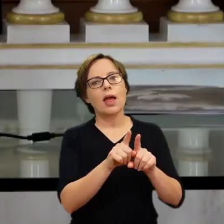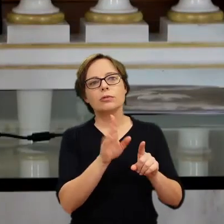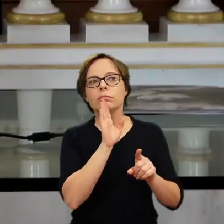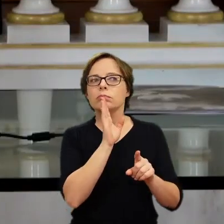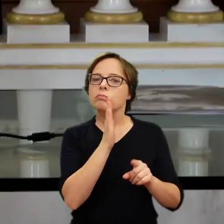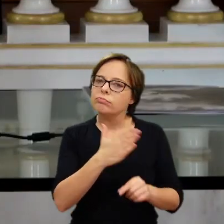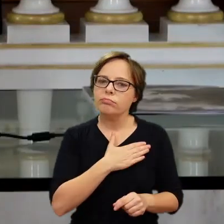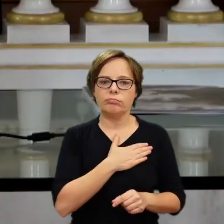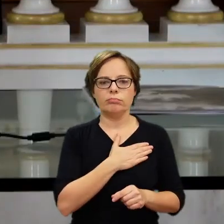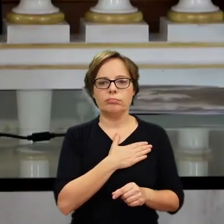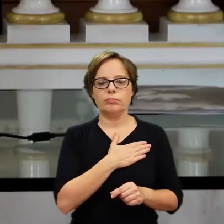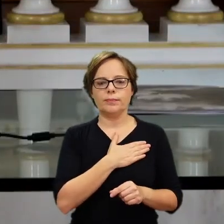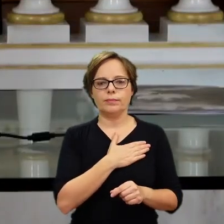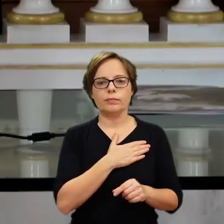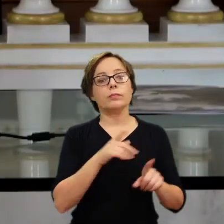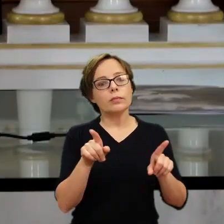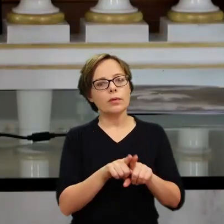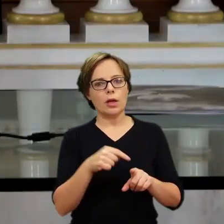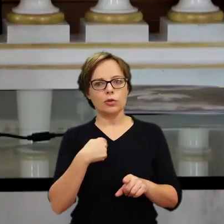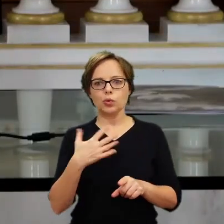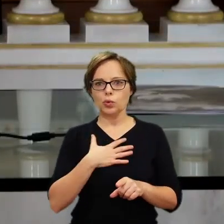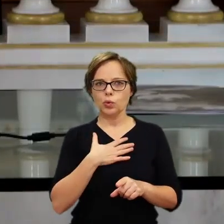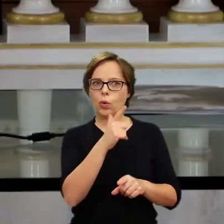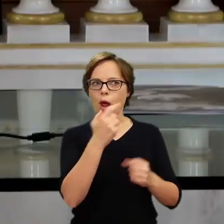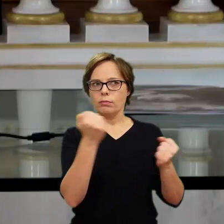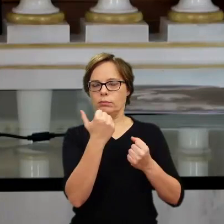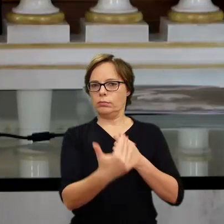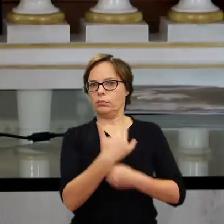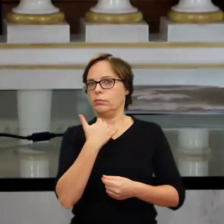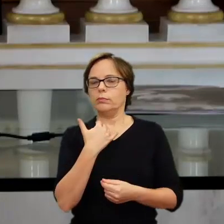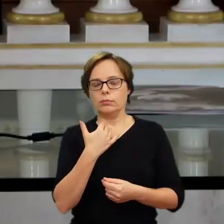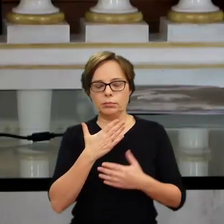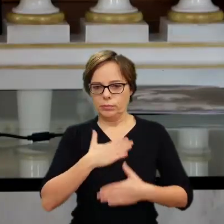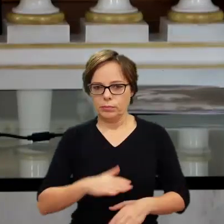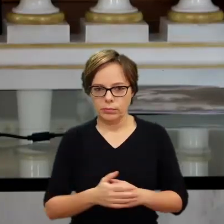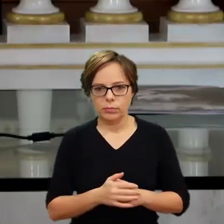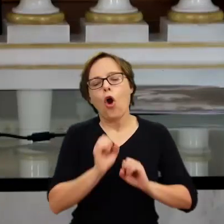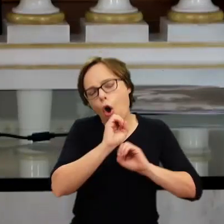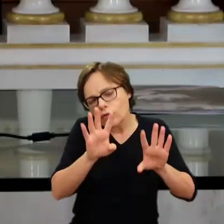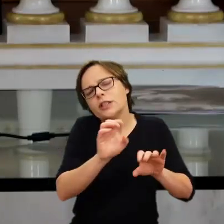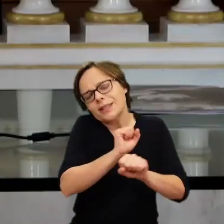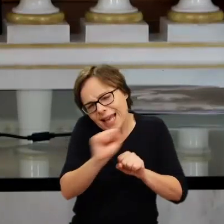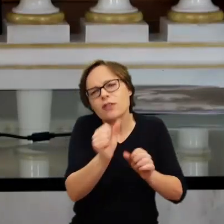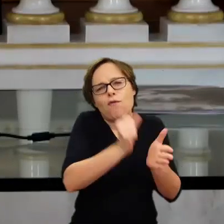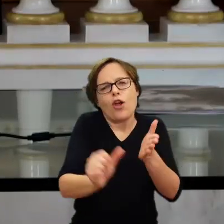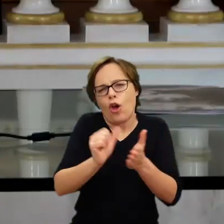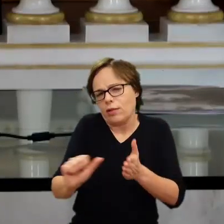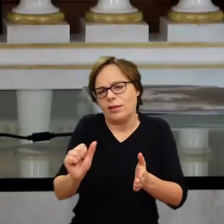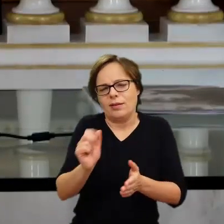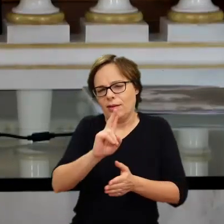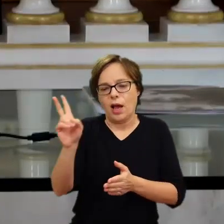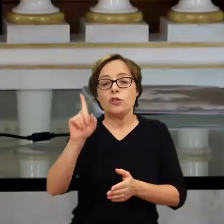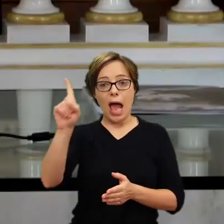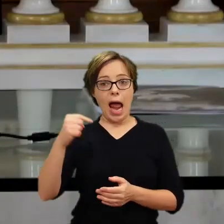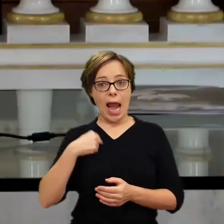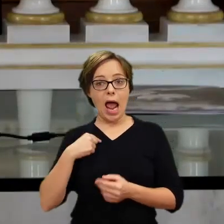I think that is, you know, it's something that is very heartwarming for me. I mean, of course, there are always exceptions, but, you know, that's true of everyone. But coming from